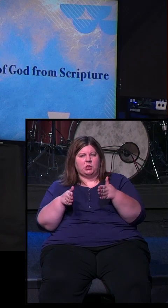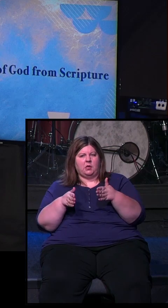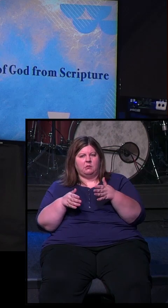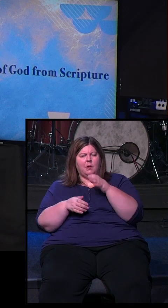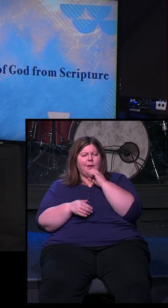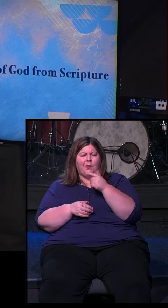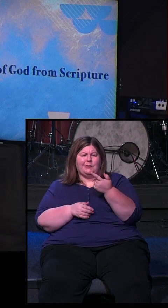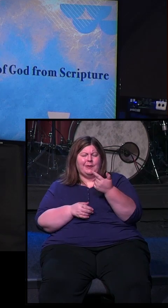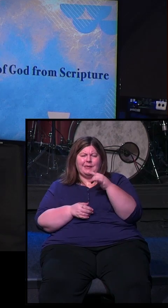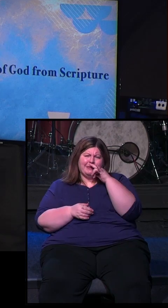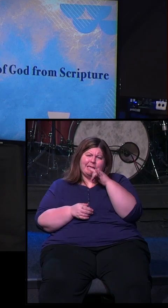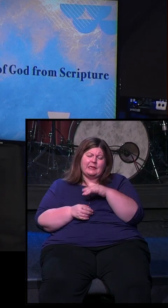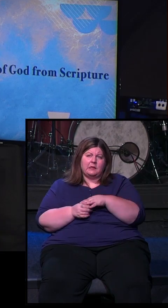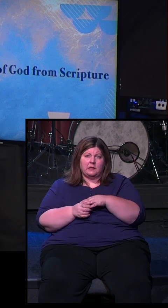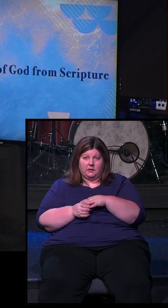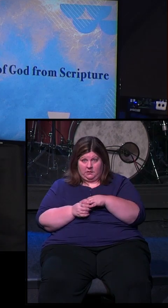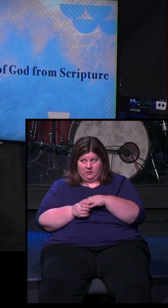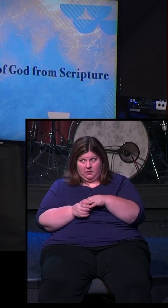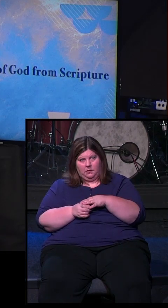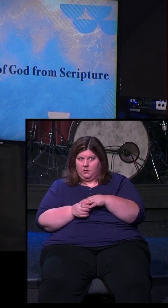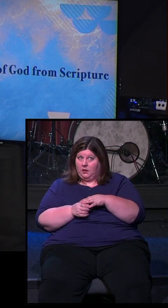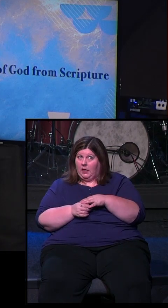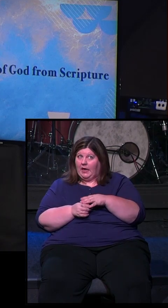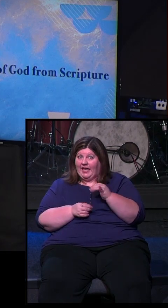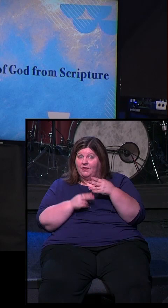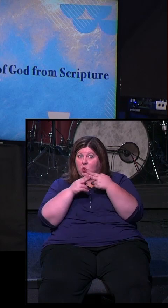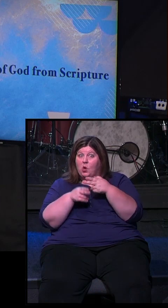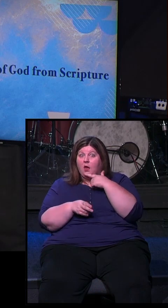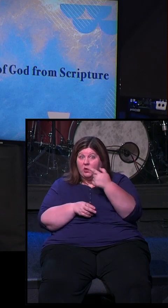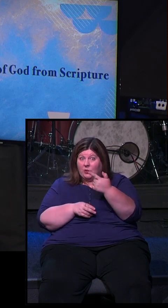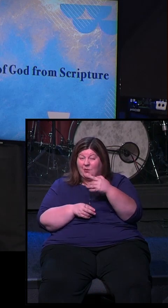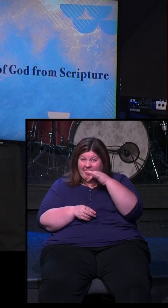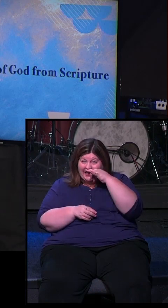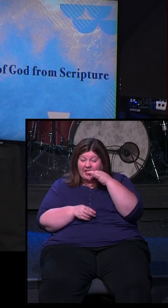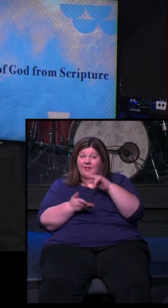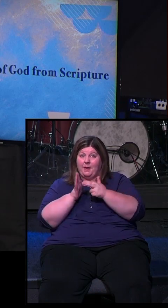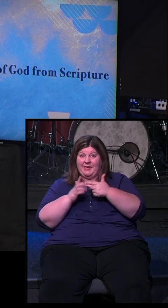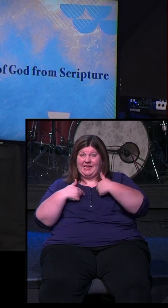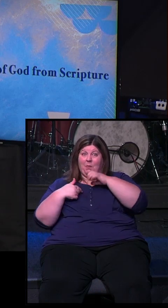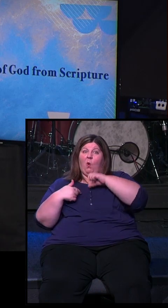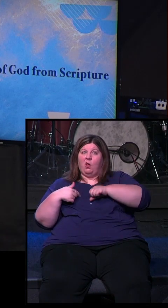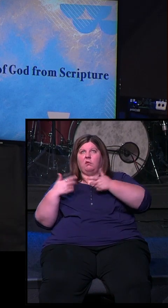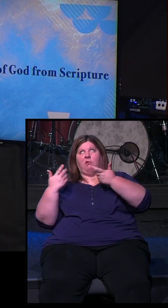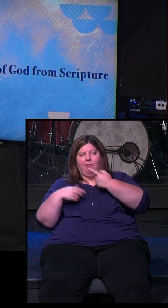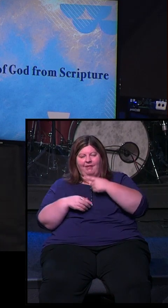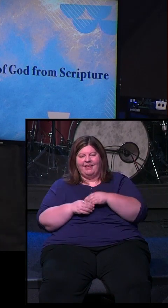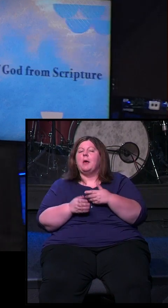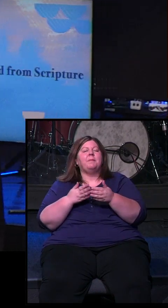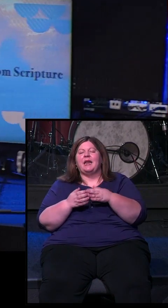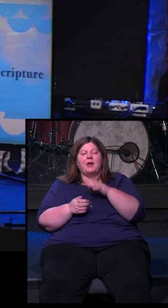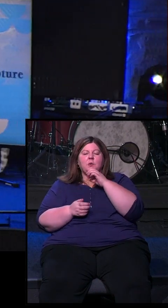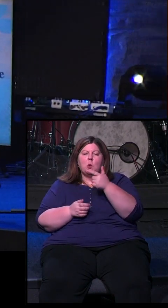21-year-old kid. And by the way, you know you're old when you call a 21-year-old a kid. But that's exactly what he was. This 21-year-old